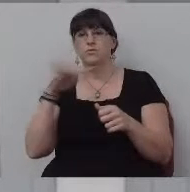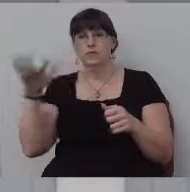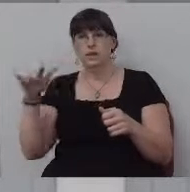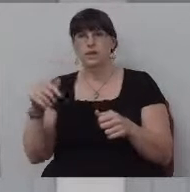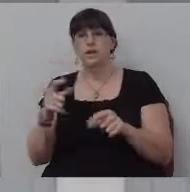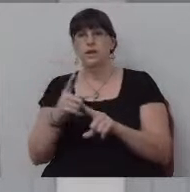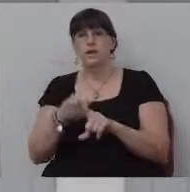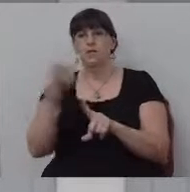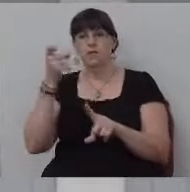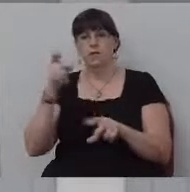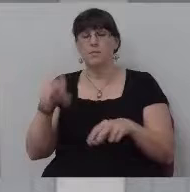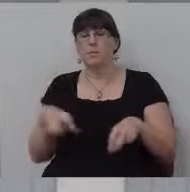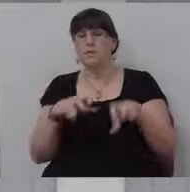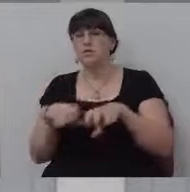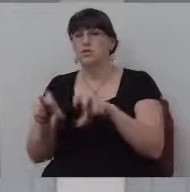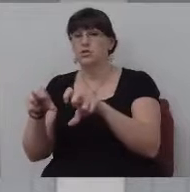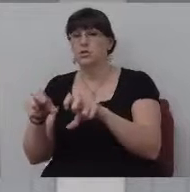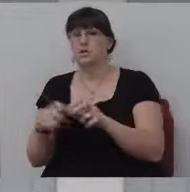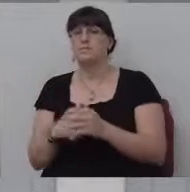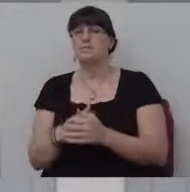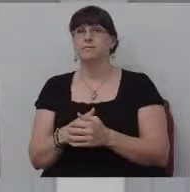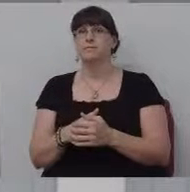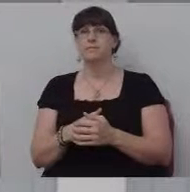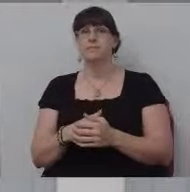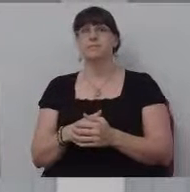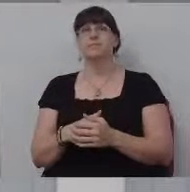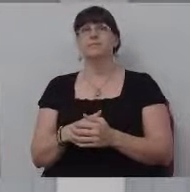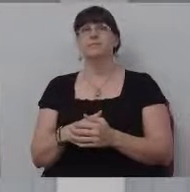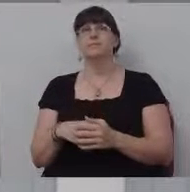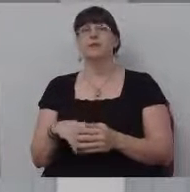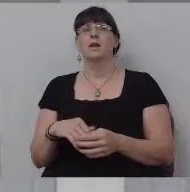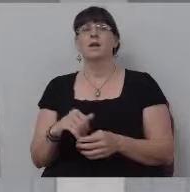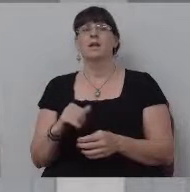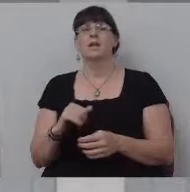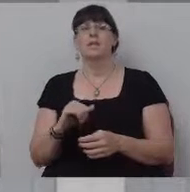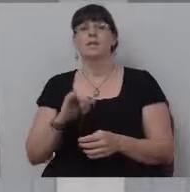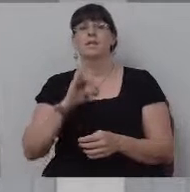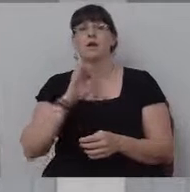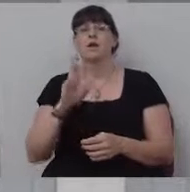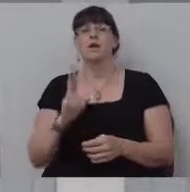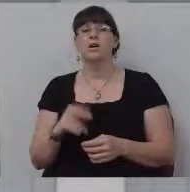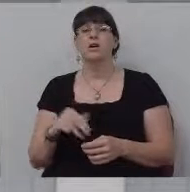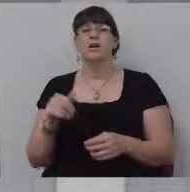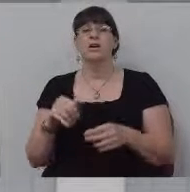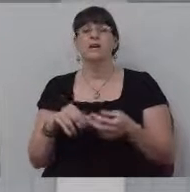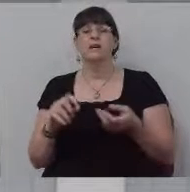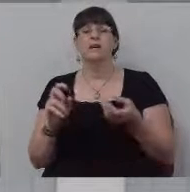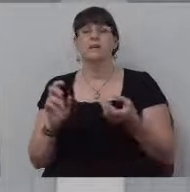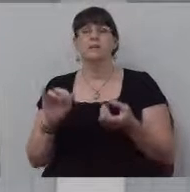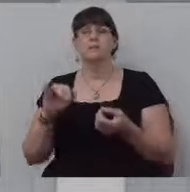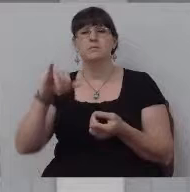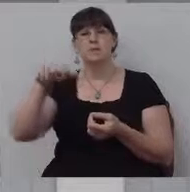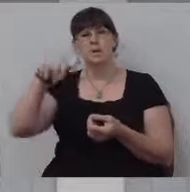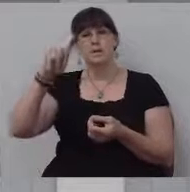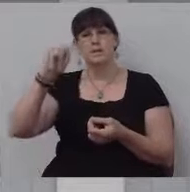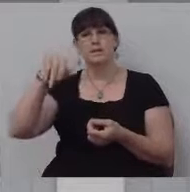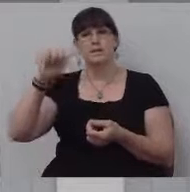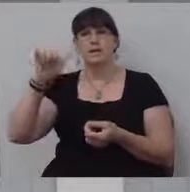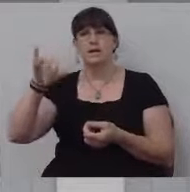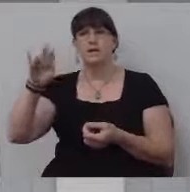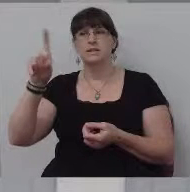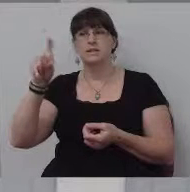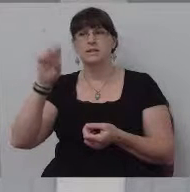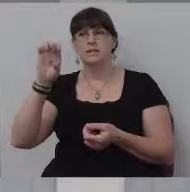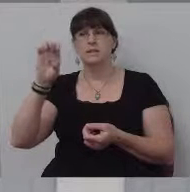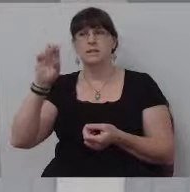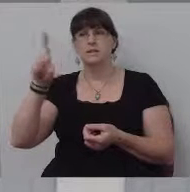the words from his journey, they are, um, they are in italics. Notice that most, I think everyone here, most